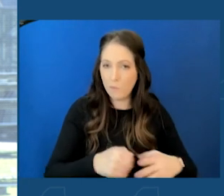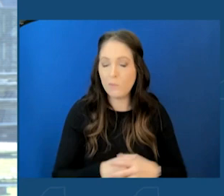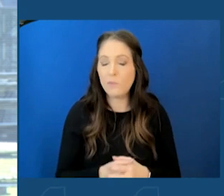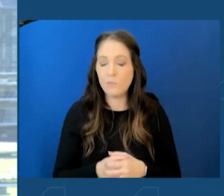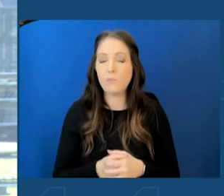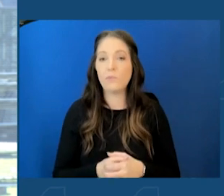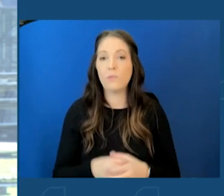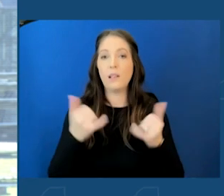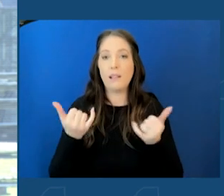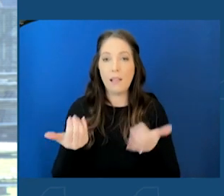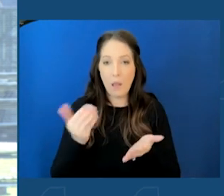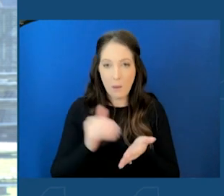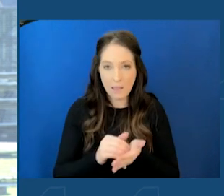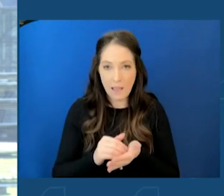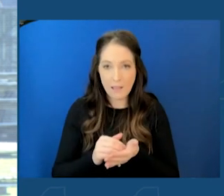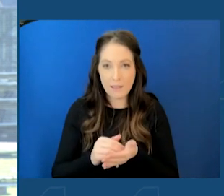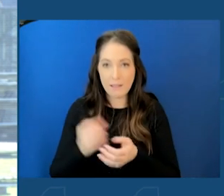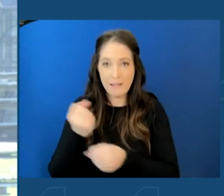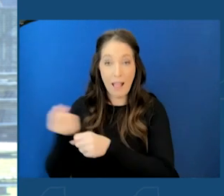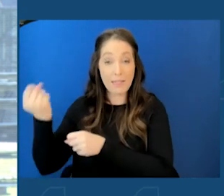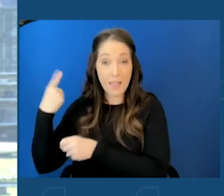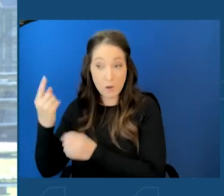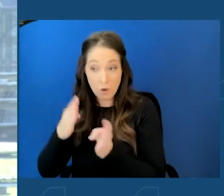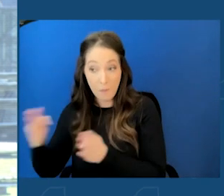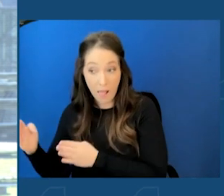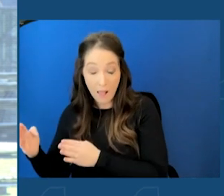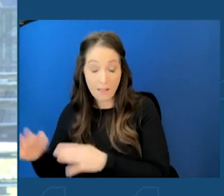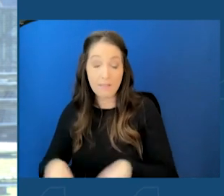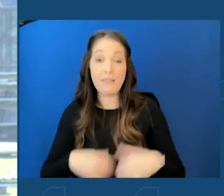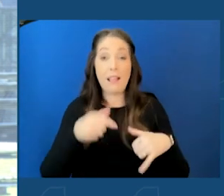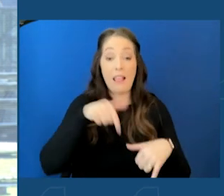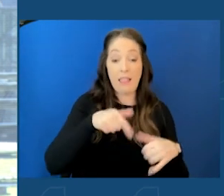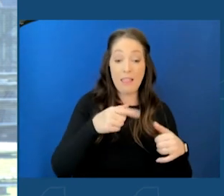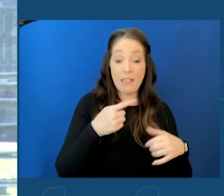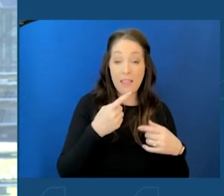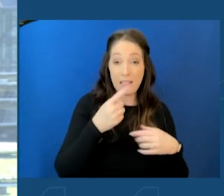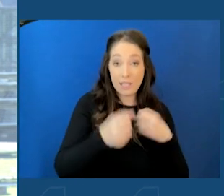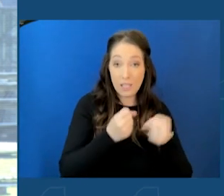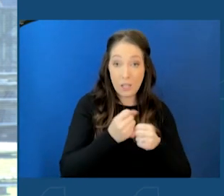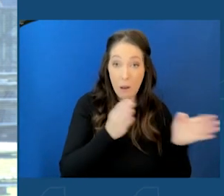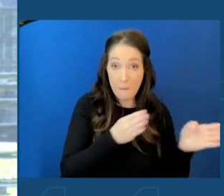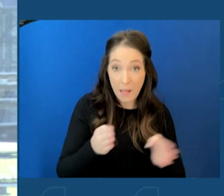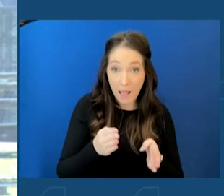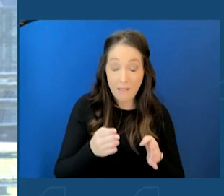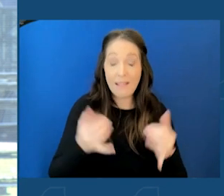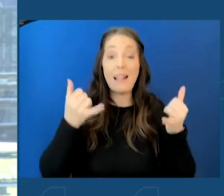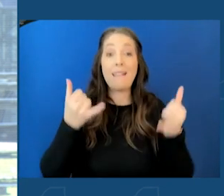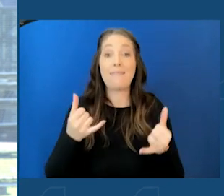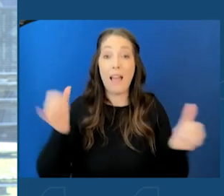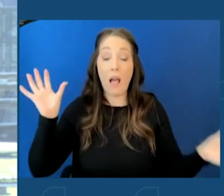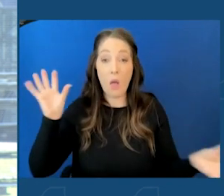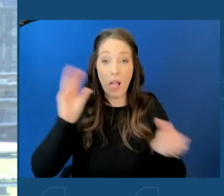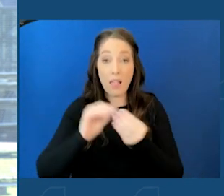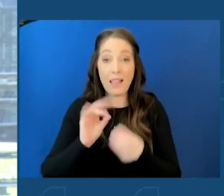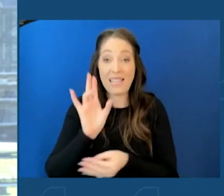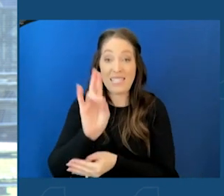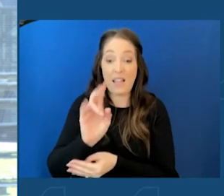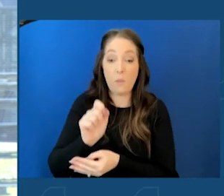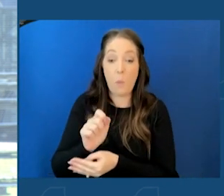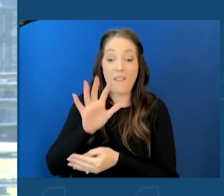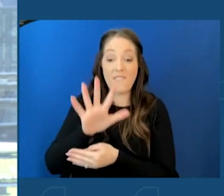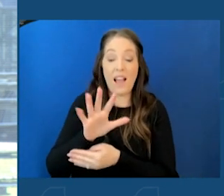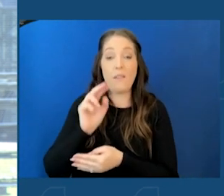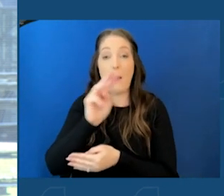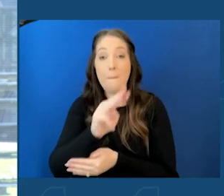what we did last year, what we're planning to do that we just proposed. We're now going to be able to have 7.5 million